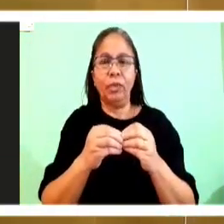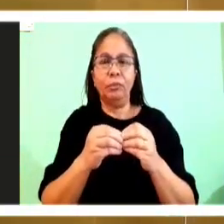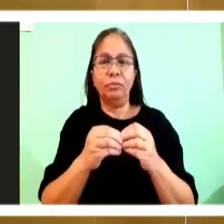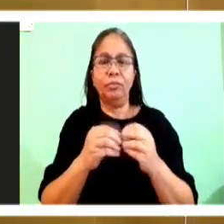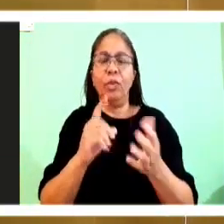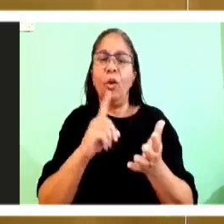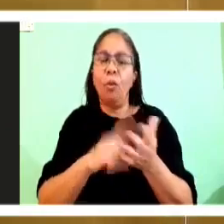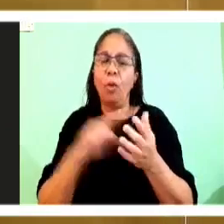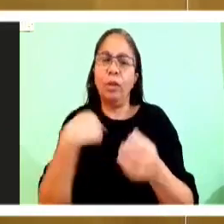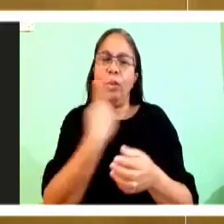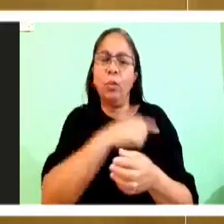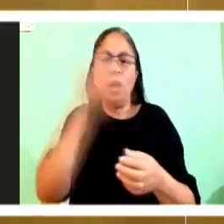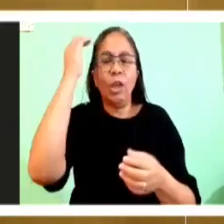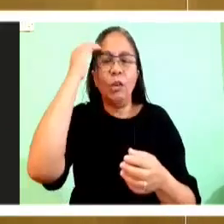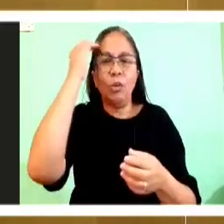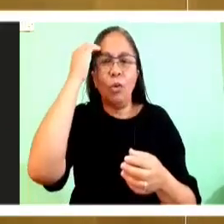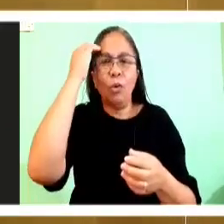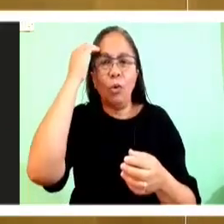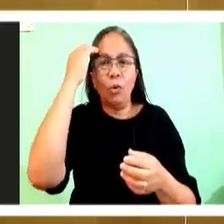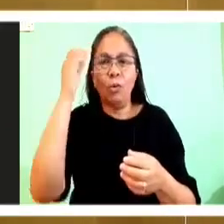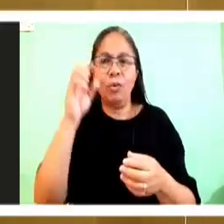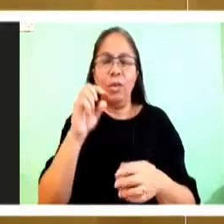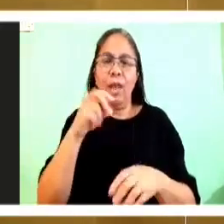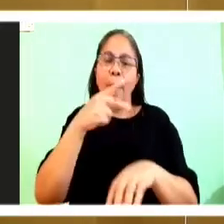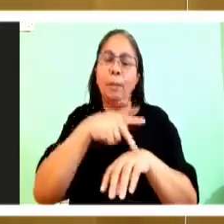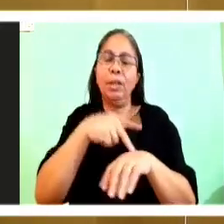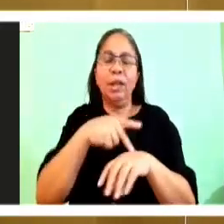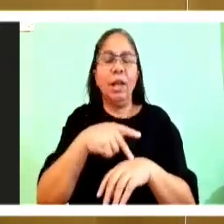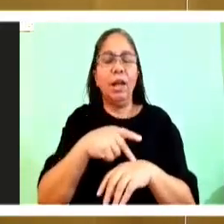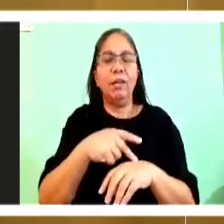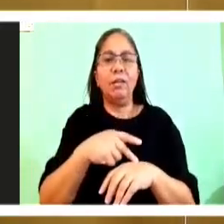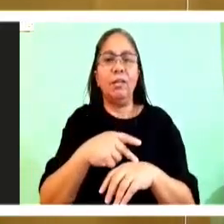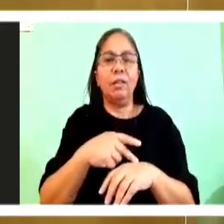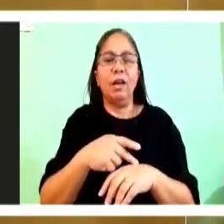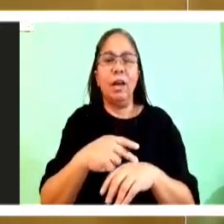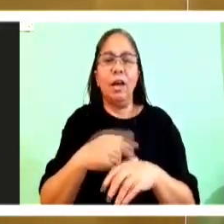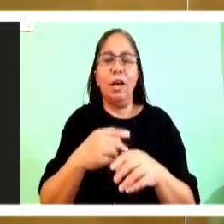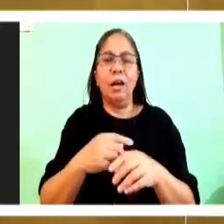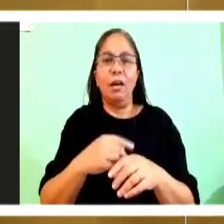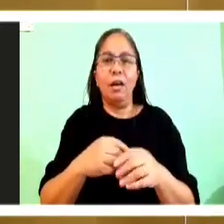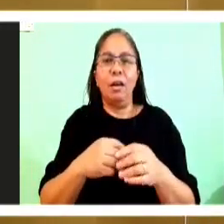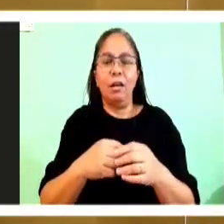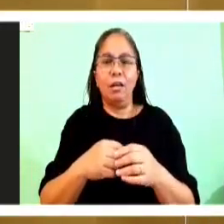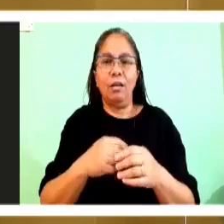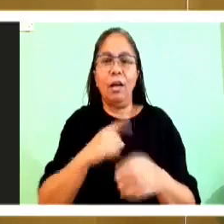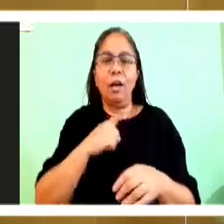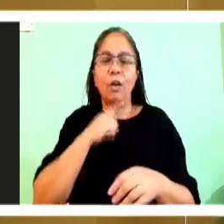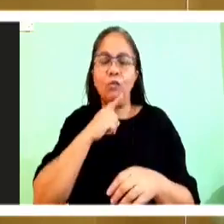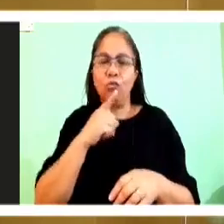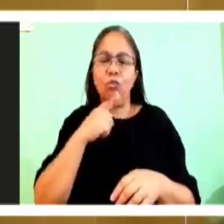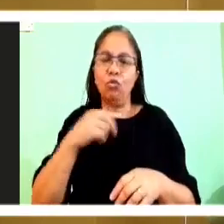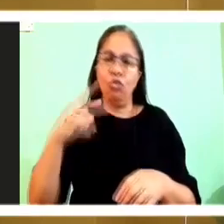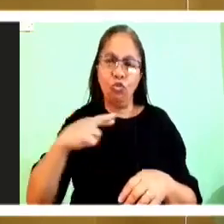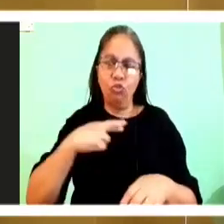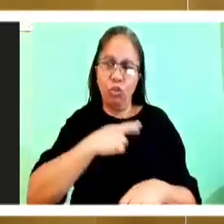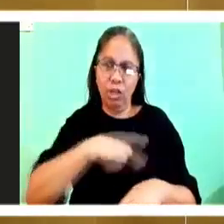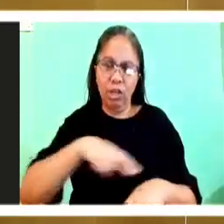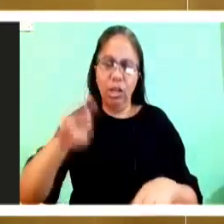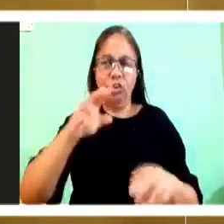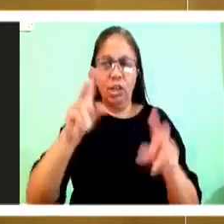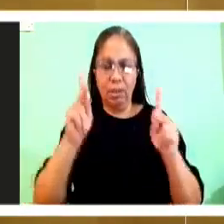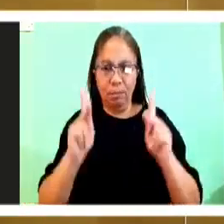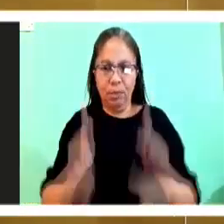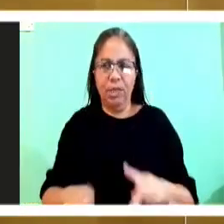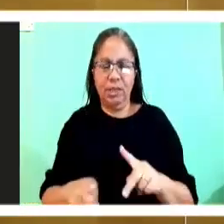is that Simon was a religious man. He was somebody who was wrestling and grappling